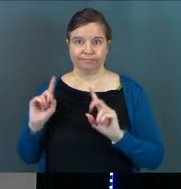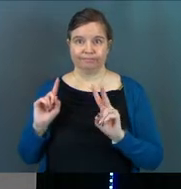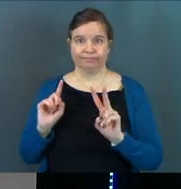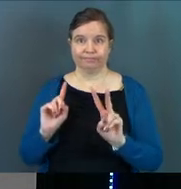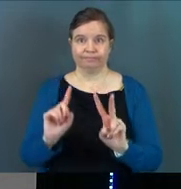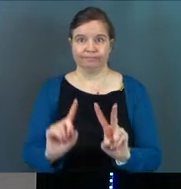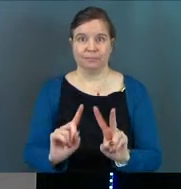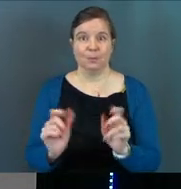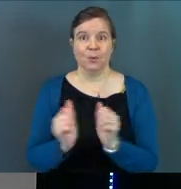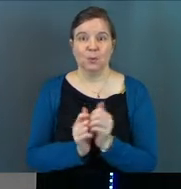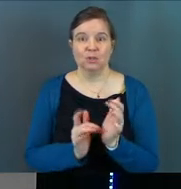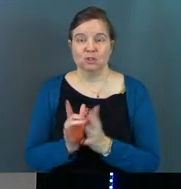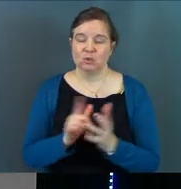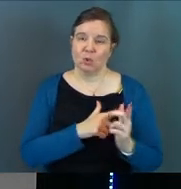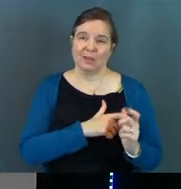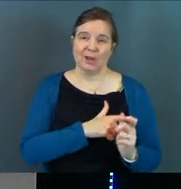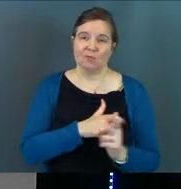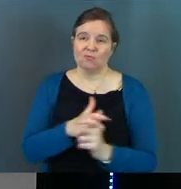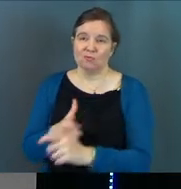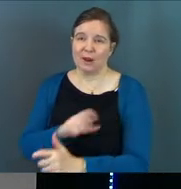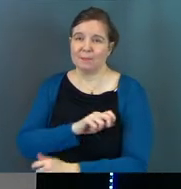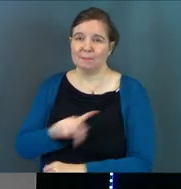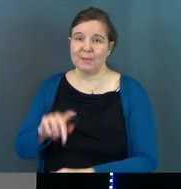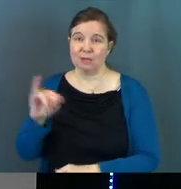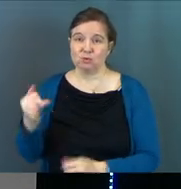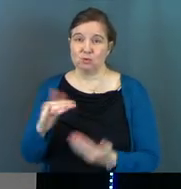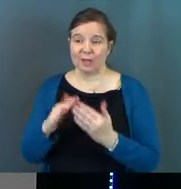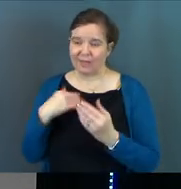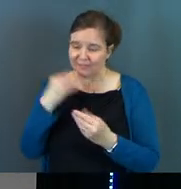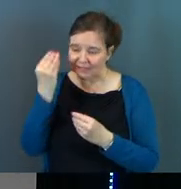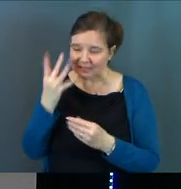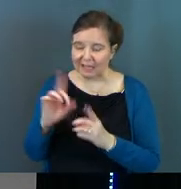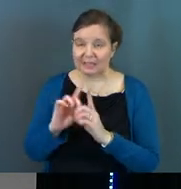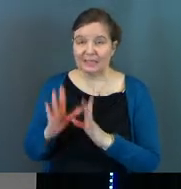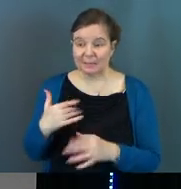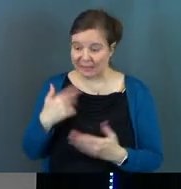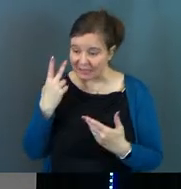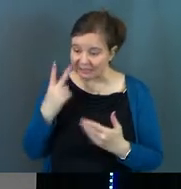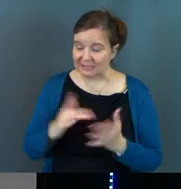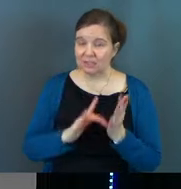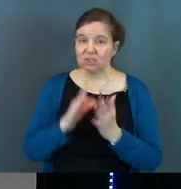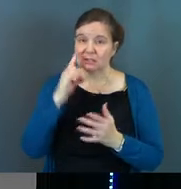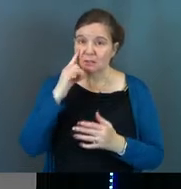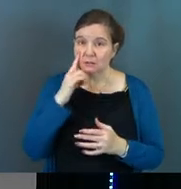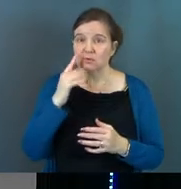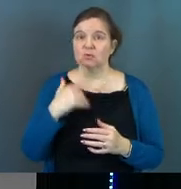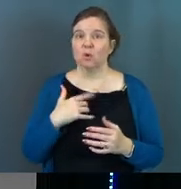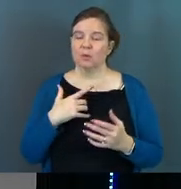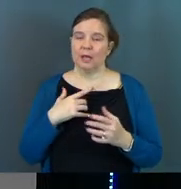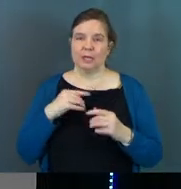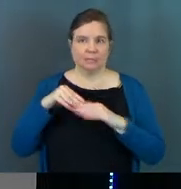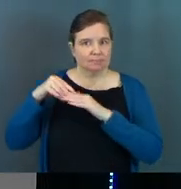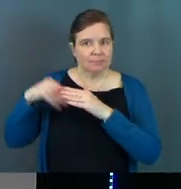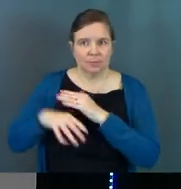with Jesus. And so they run back to Jerusalem and they got to tell the disciples that they've seen Jesus. So they kind of burst into the room where the